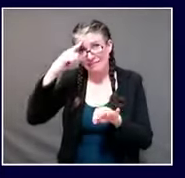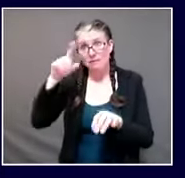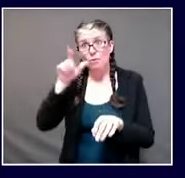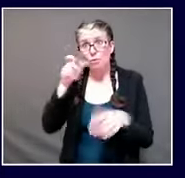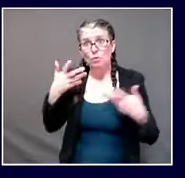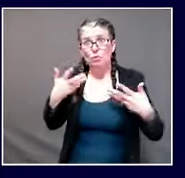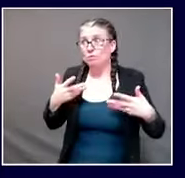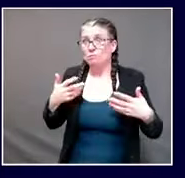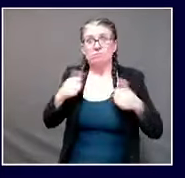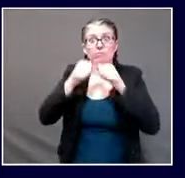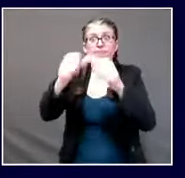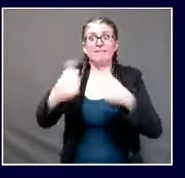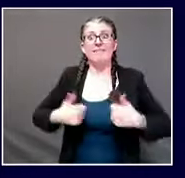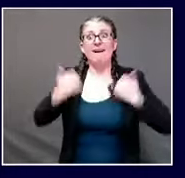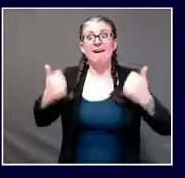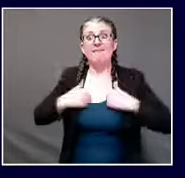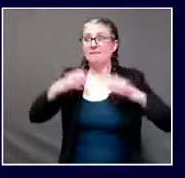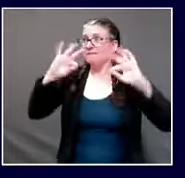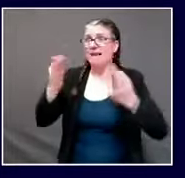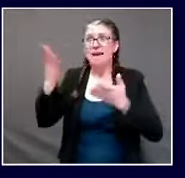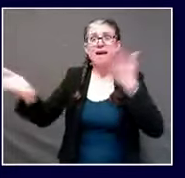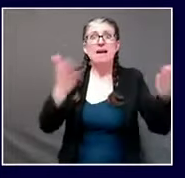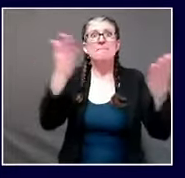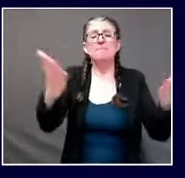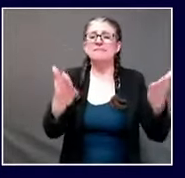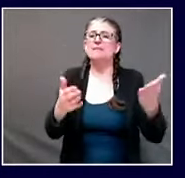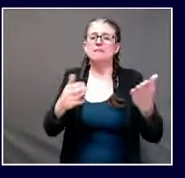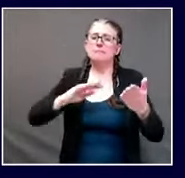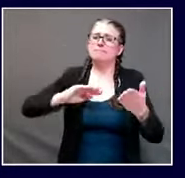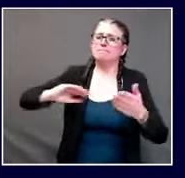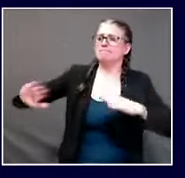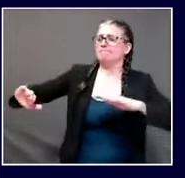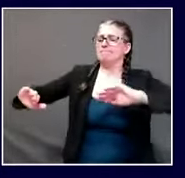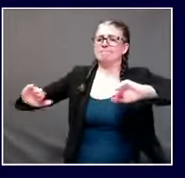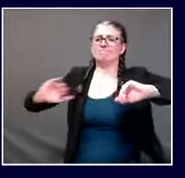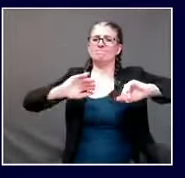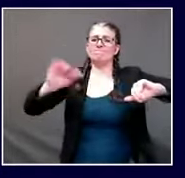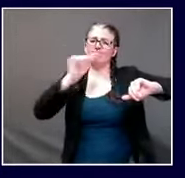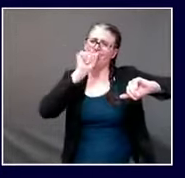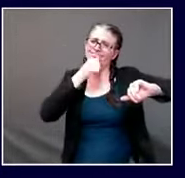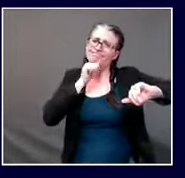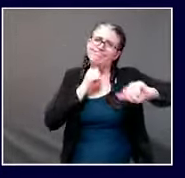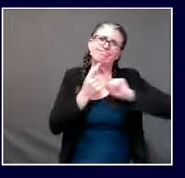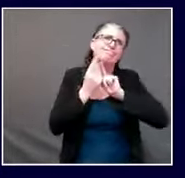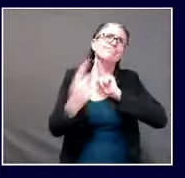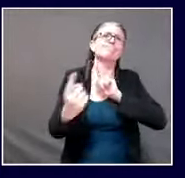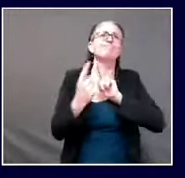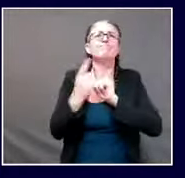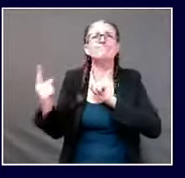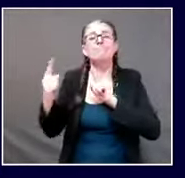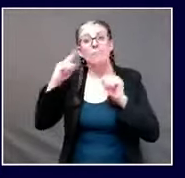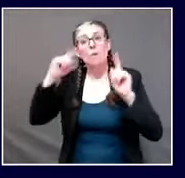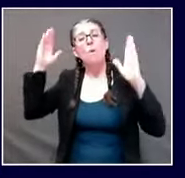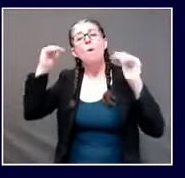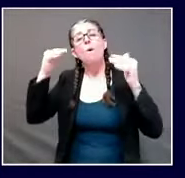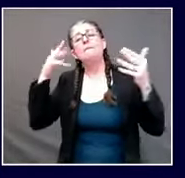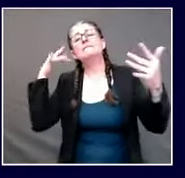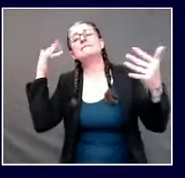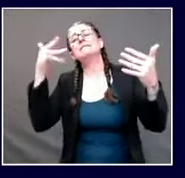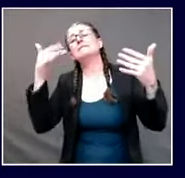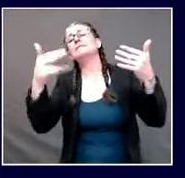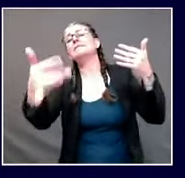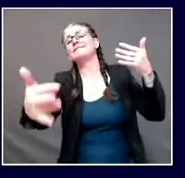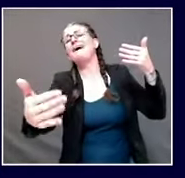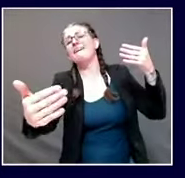is on the horizon at the conclusion of the book the count of monte christo alexandra dumas wrote